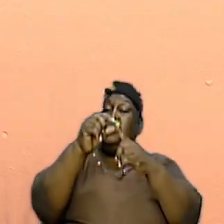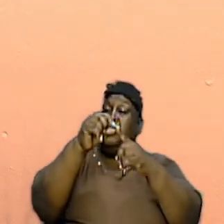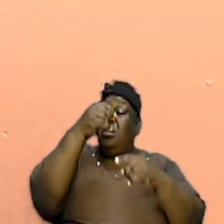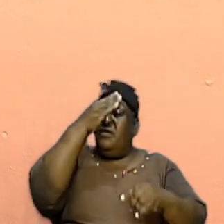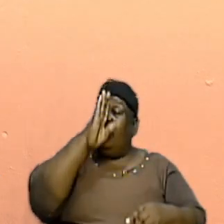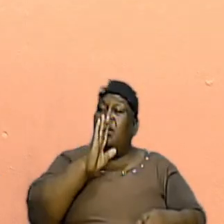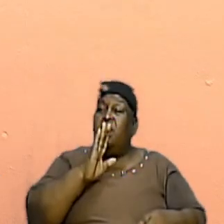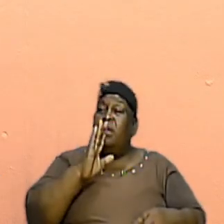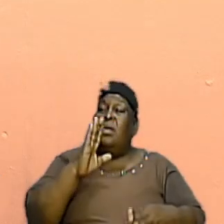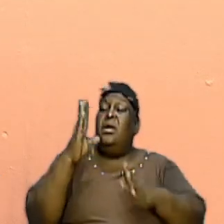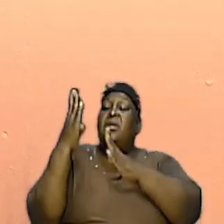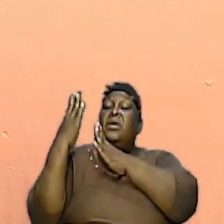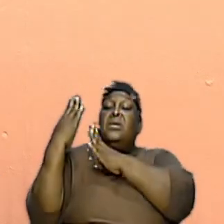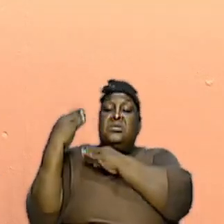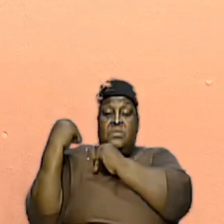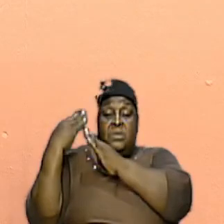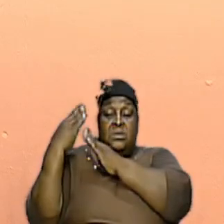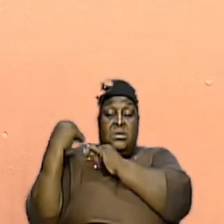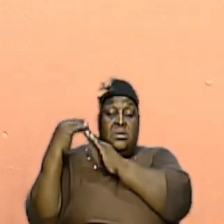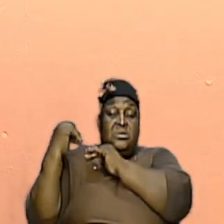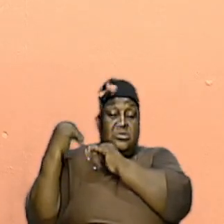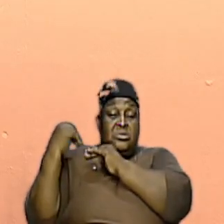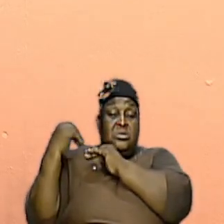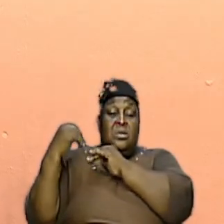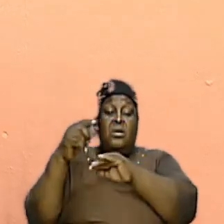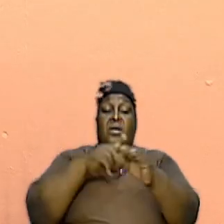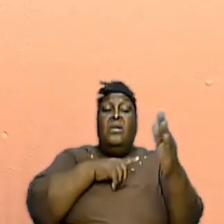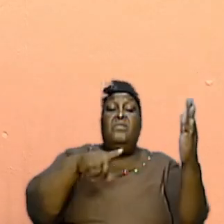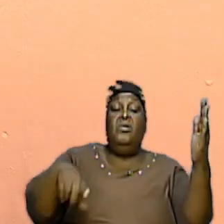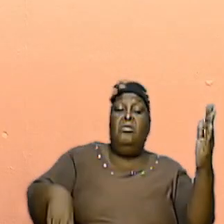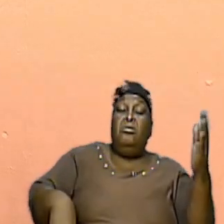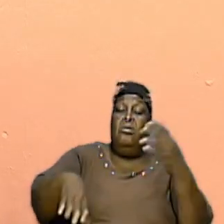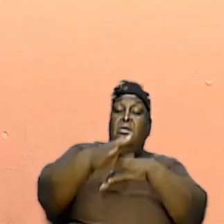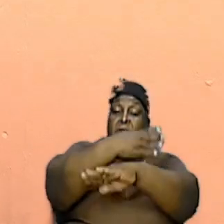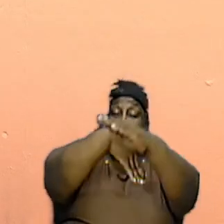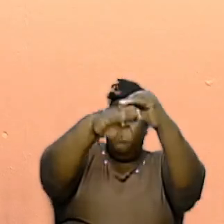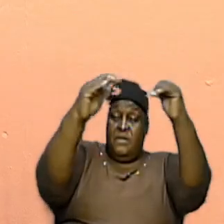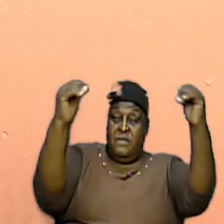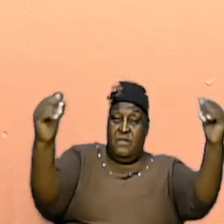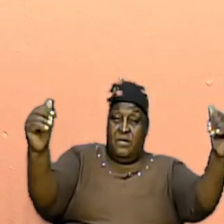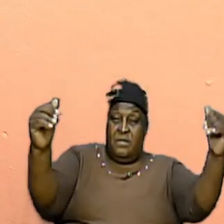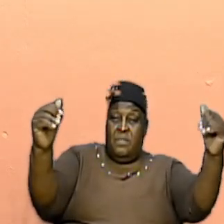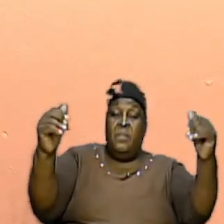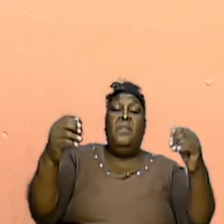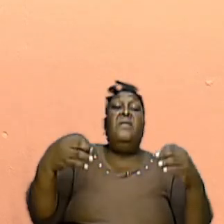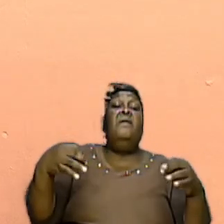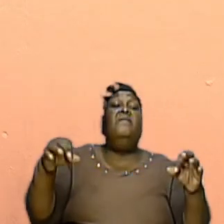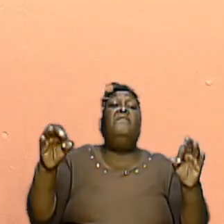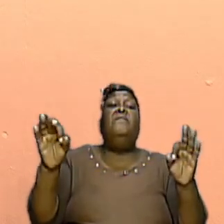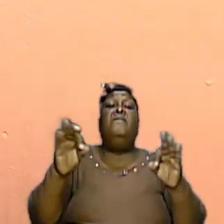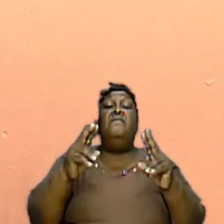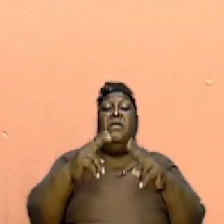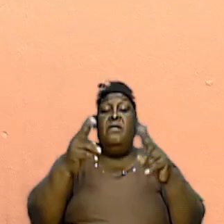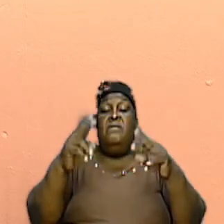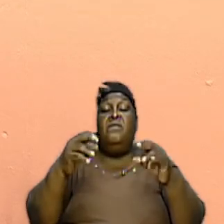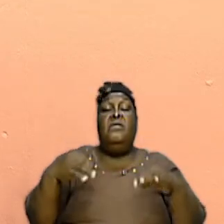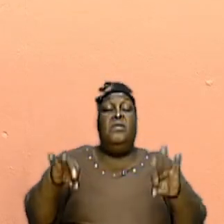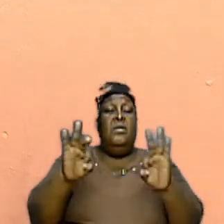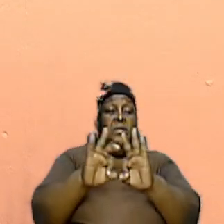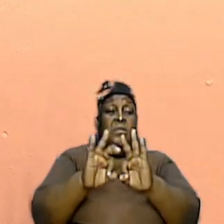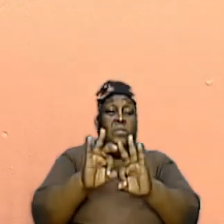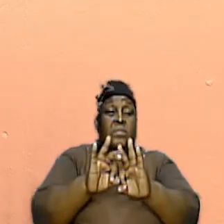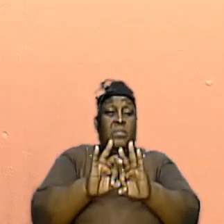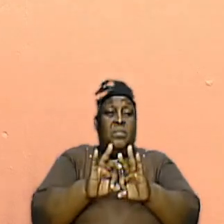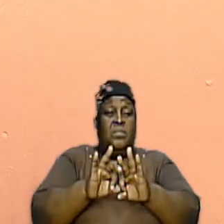to the expectation of the Lord of glory. And that is very, very important. To this end, we